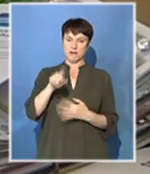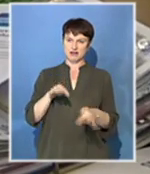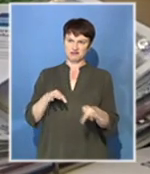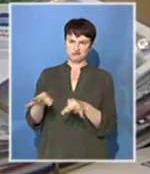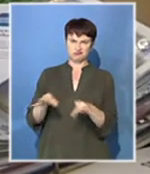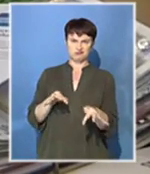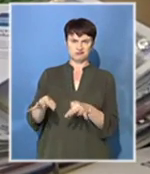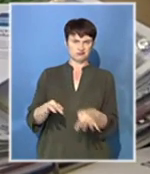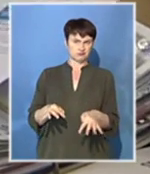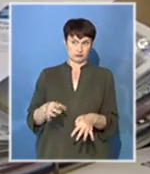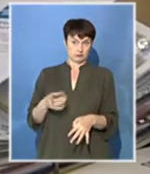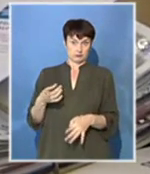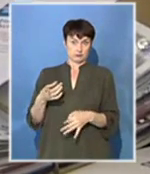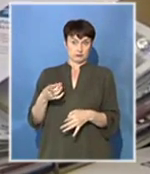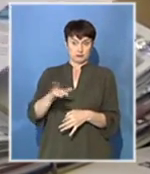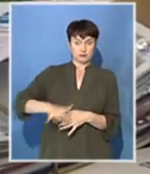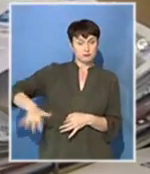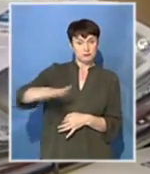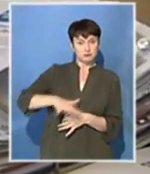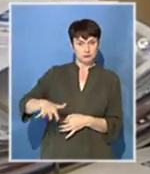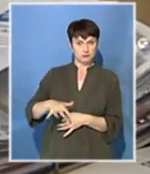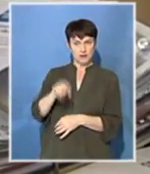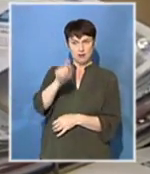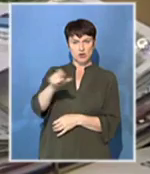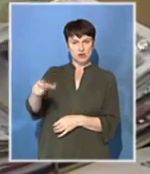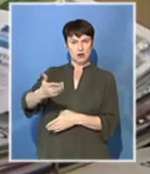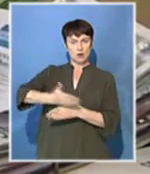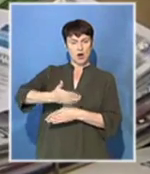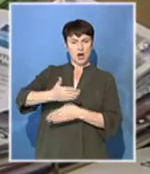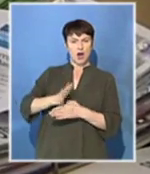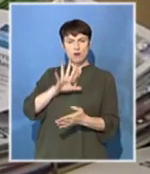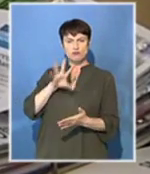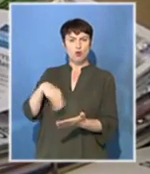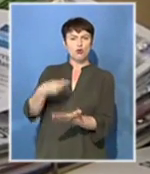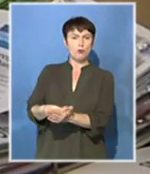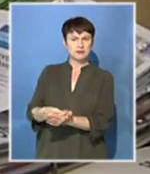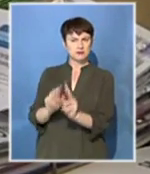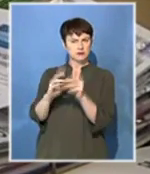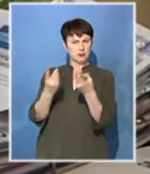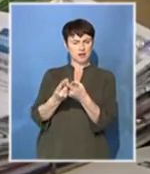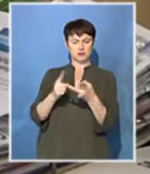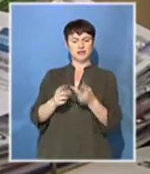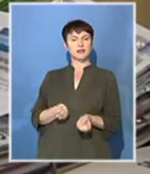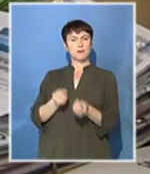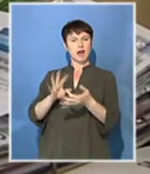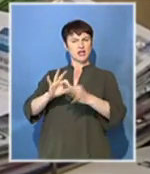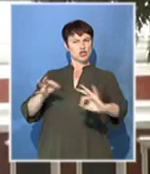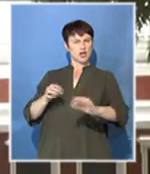progress, or lack thereof, in vetting officials within the state's procurement and supply chain management.